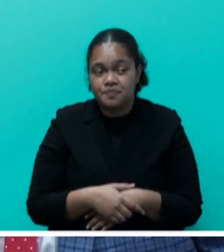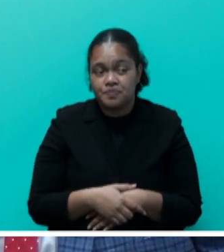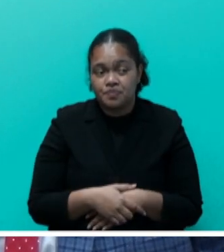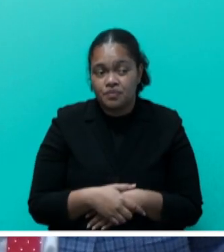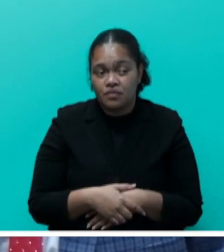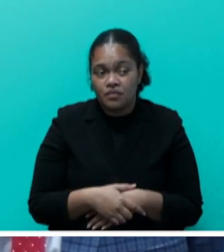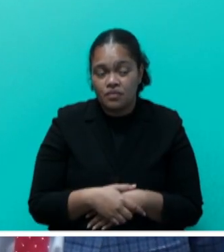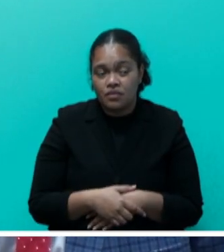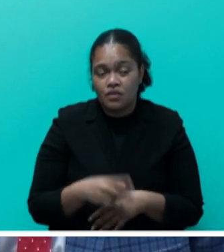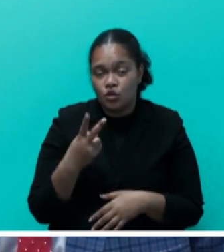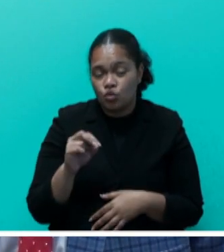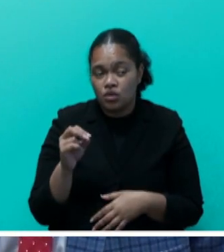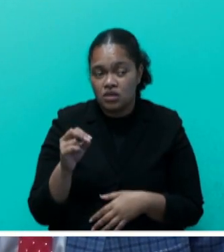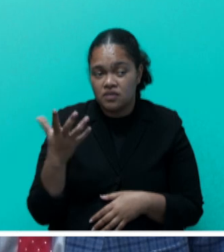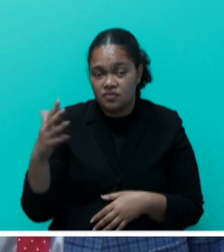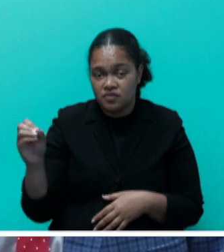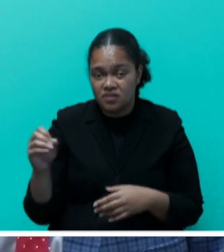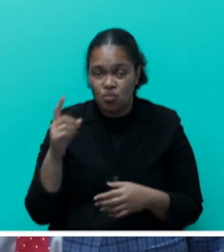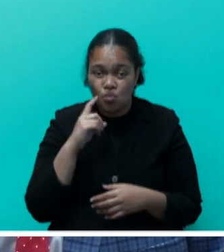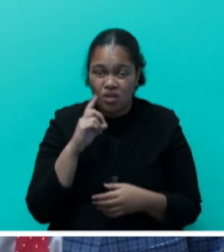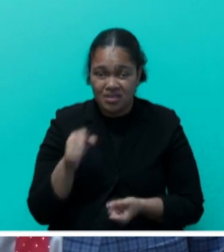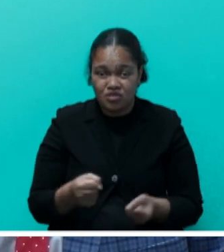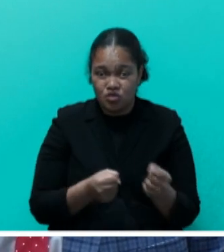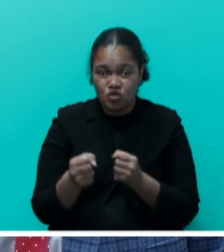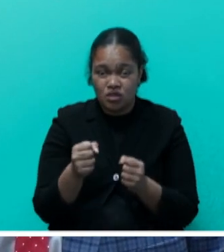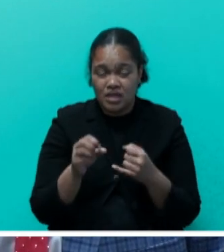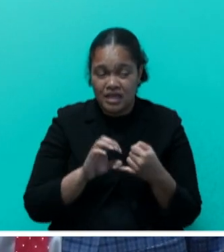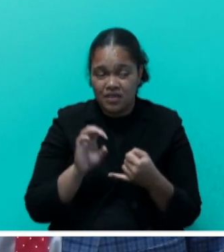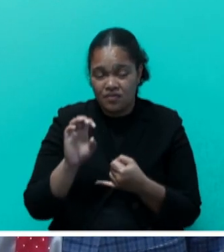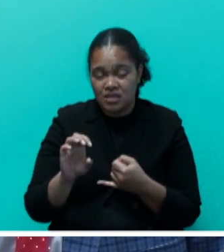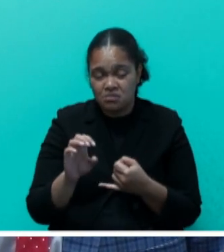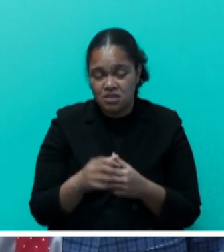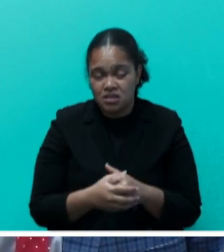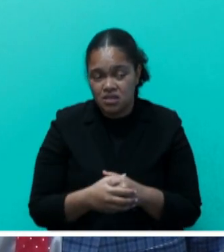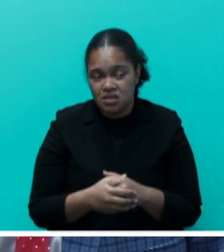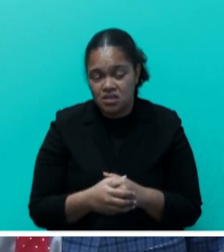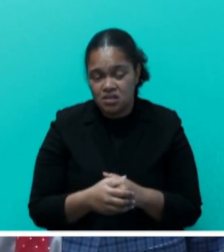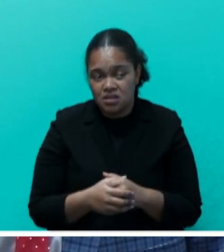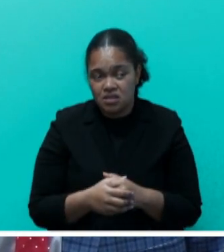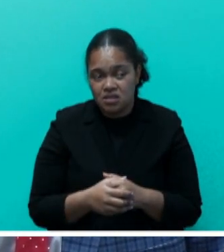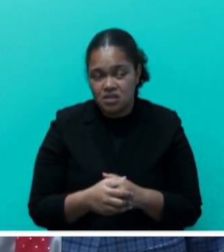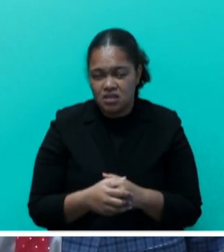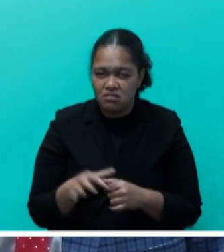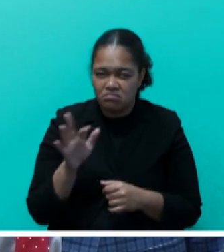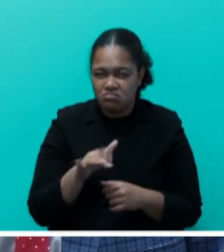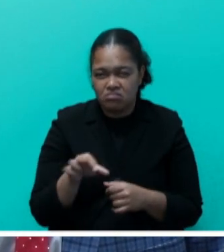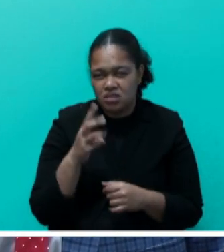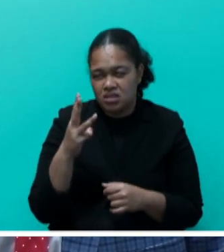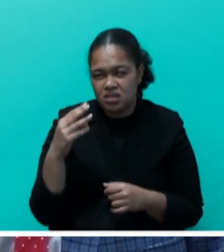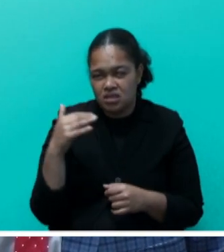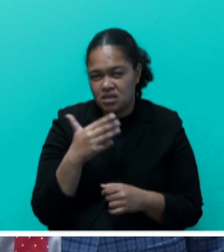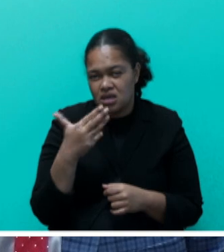Sector Strategy 2050 to account for an investment of approximately 397 million